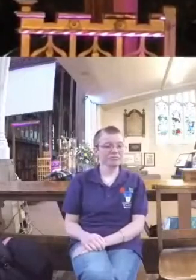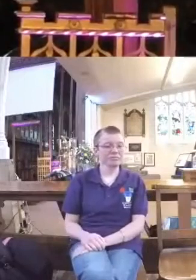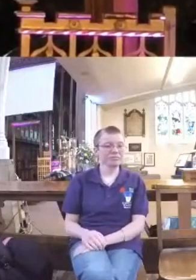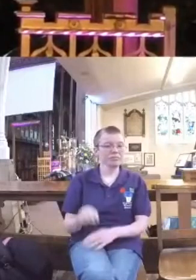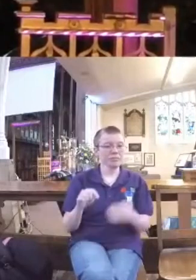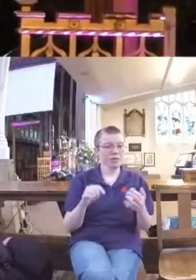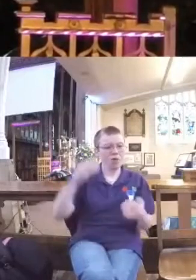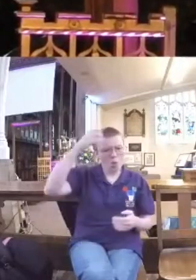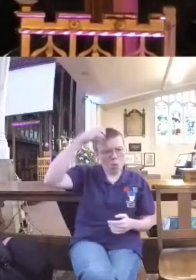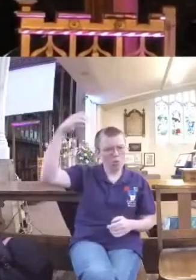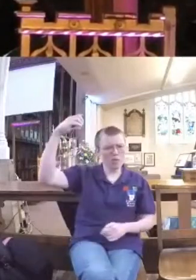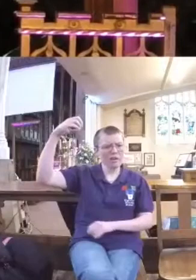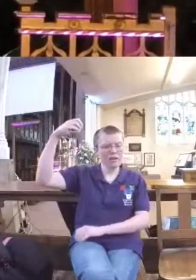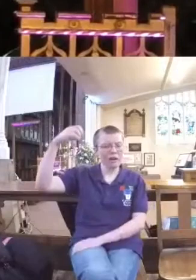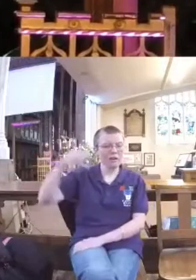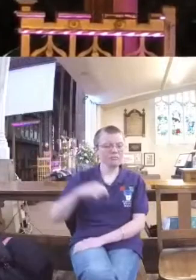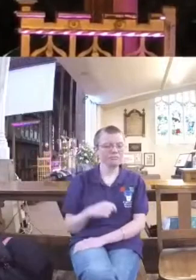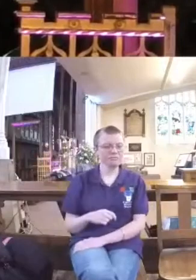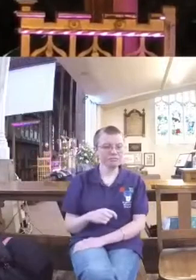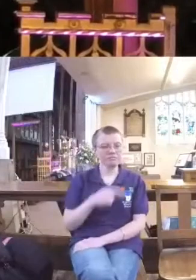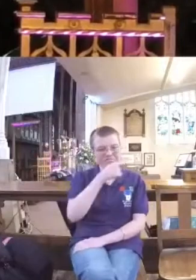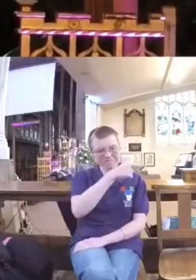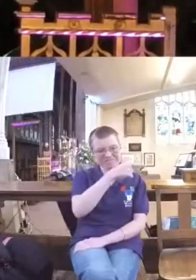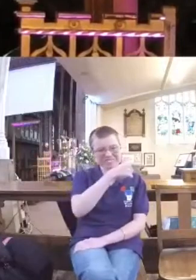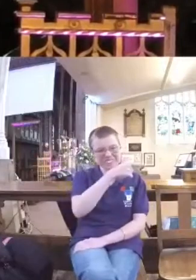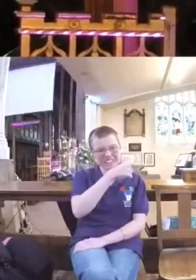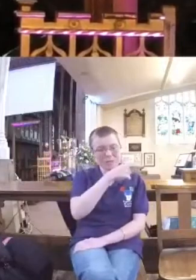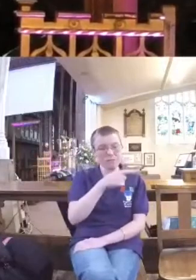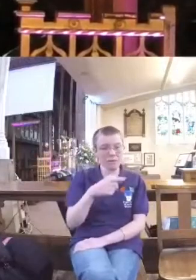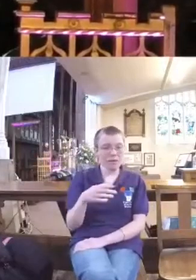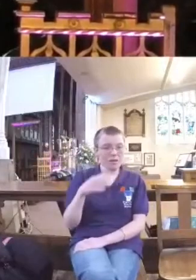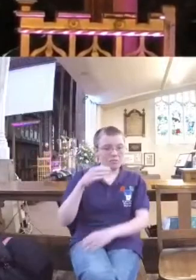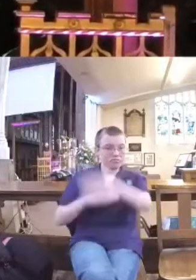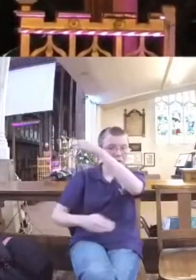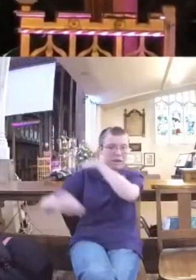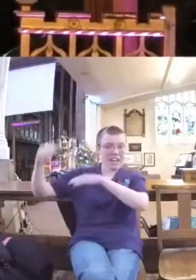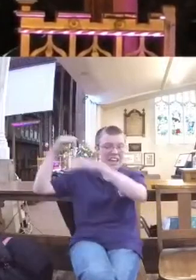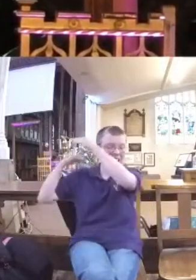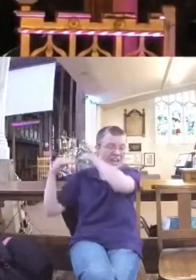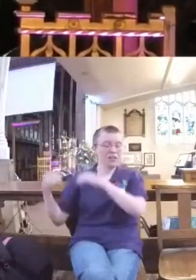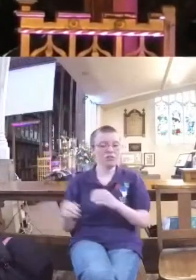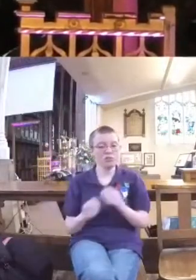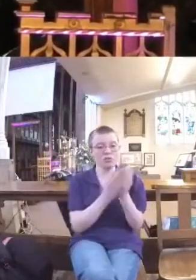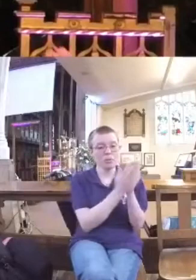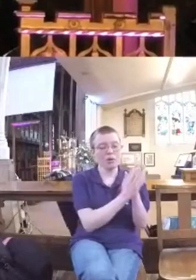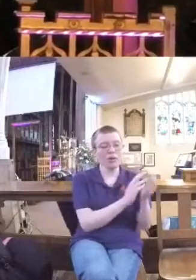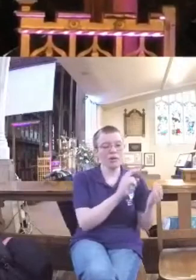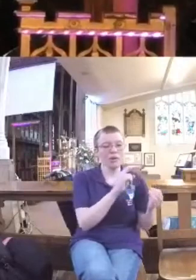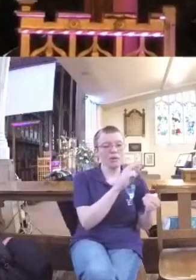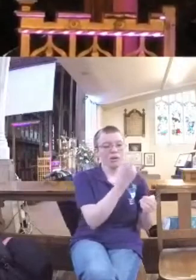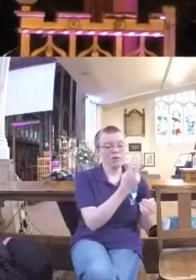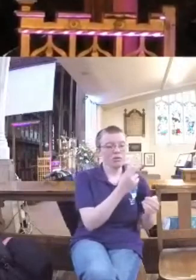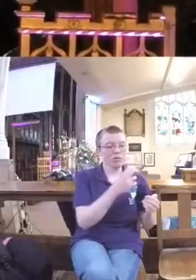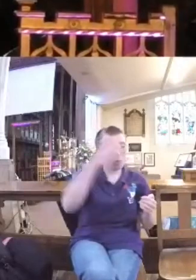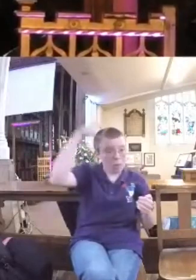Now, Uzziah was, he was in the history books, Two Kings and Two Chronicles, which they often